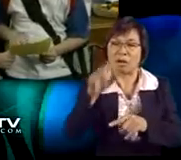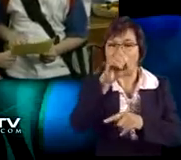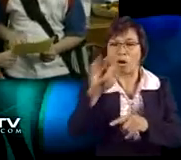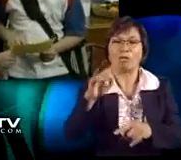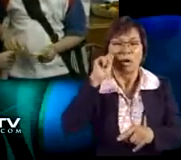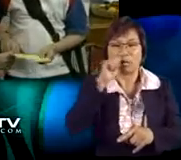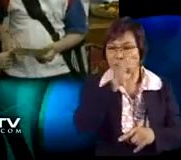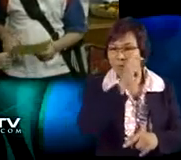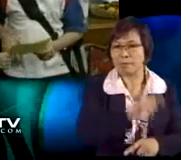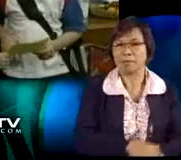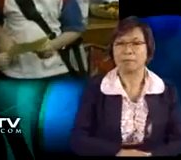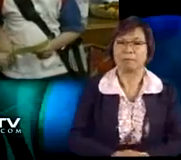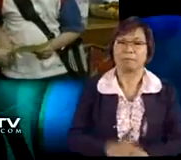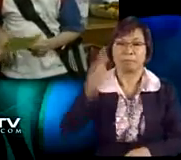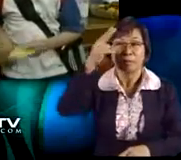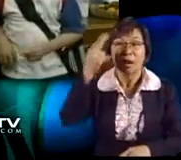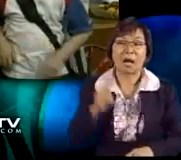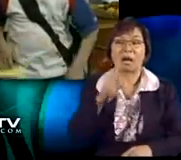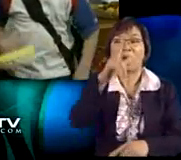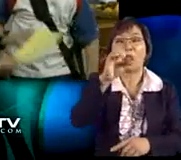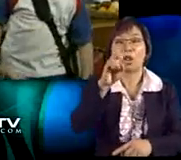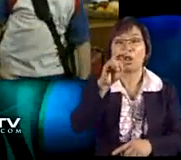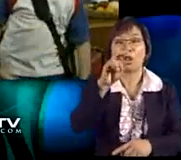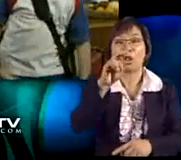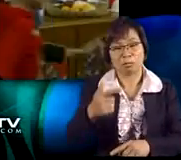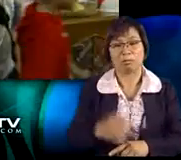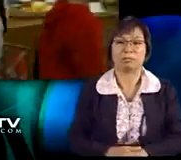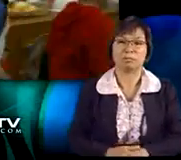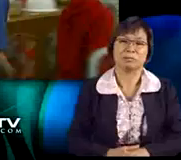kilograms of onions. Uncle Leong, here we come.